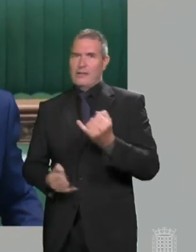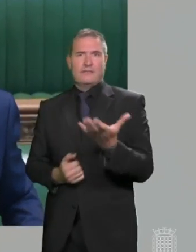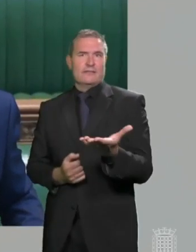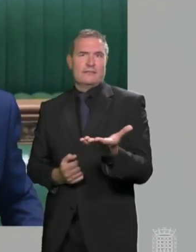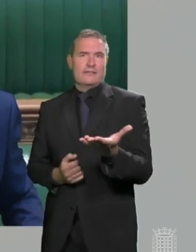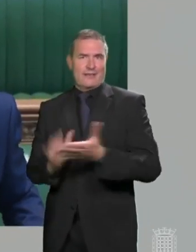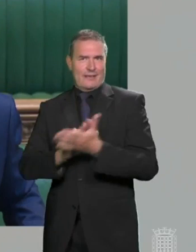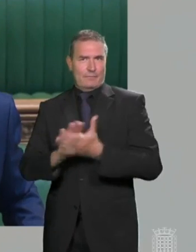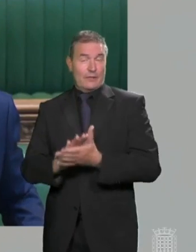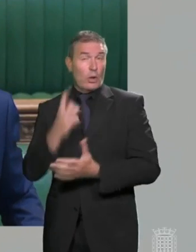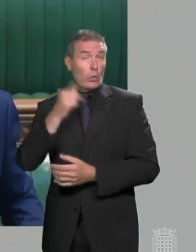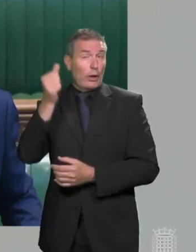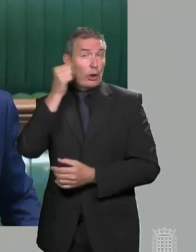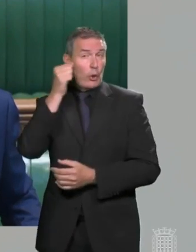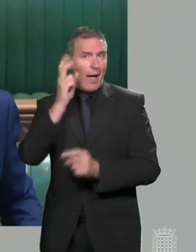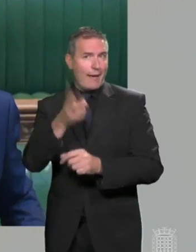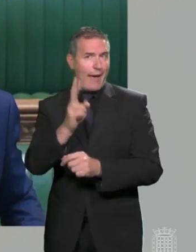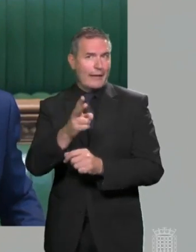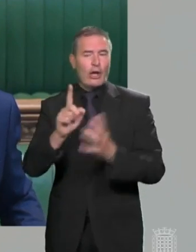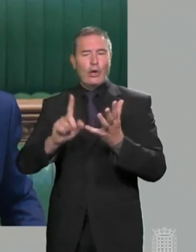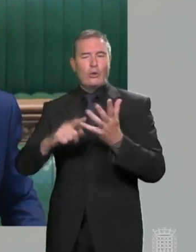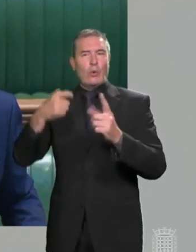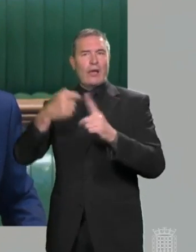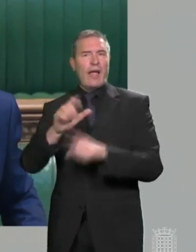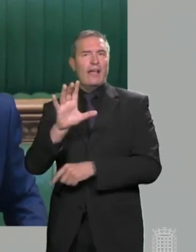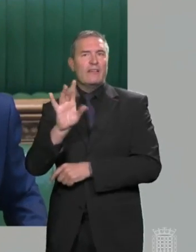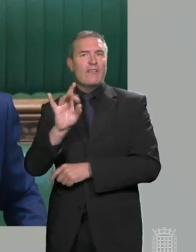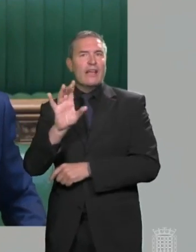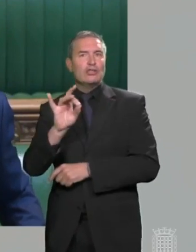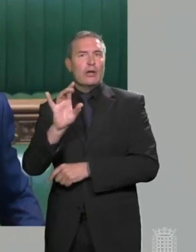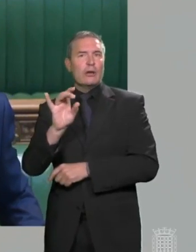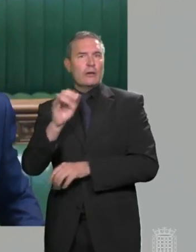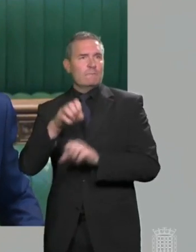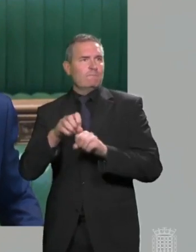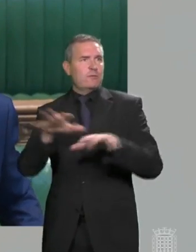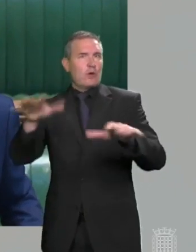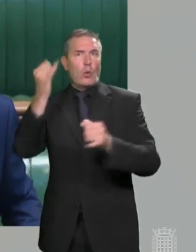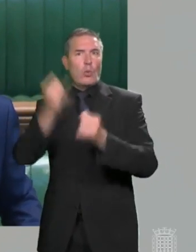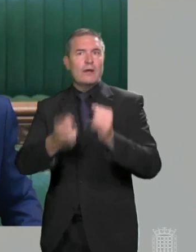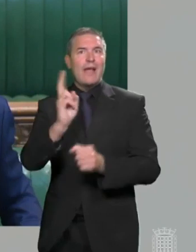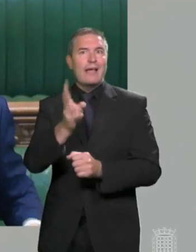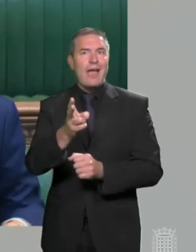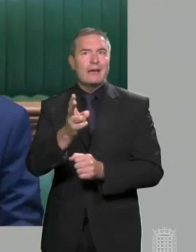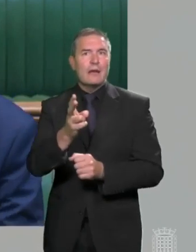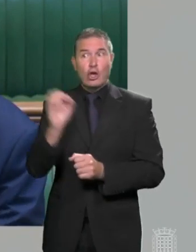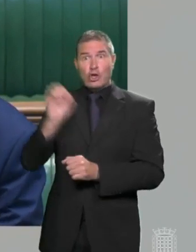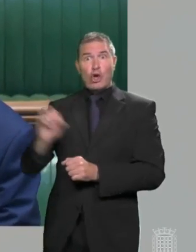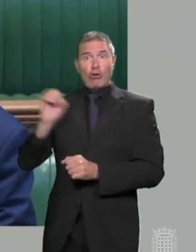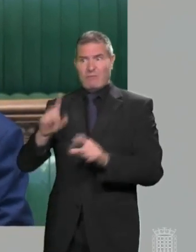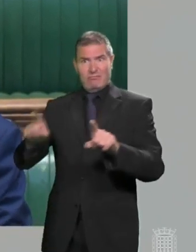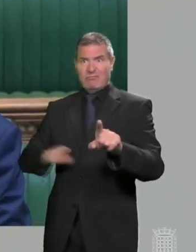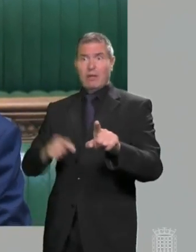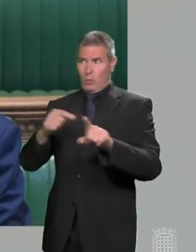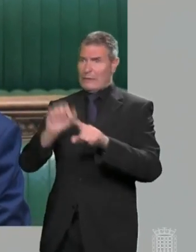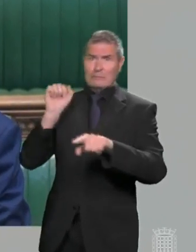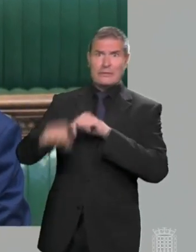that, tragically, once again, the UK has the highest infection rate in Europe. We did not want to top that table again. Mr